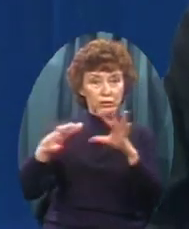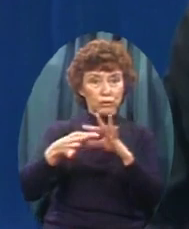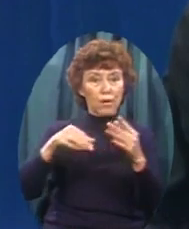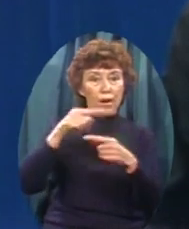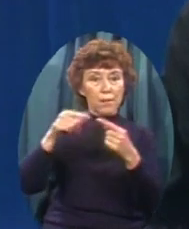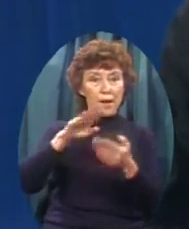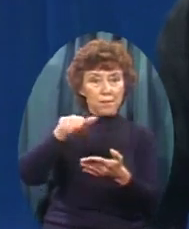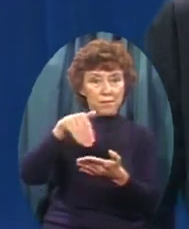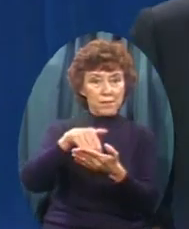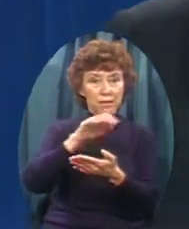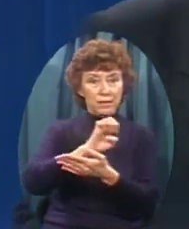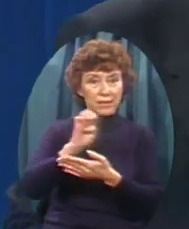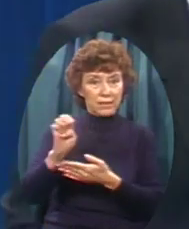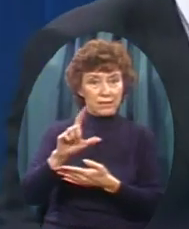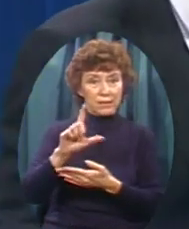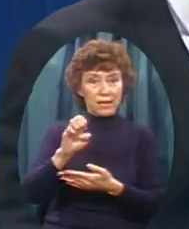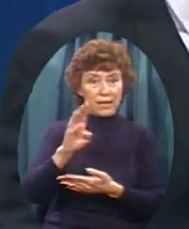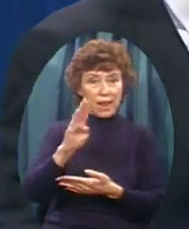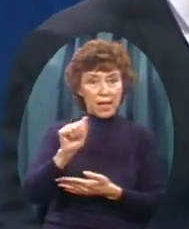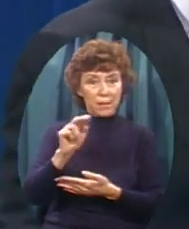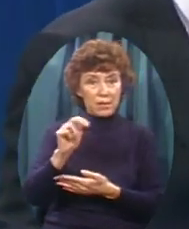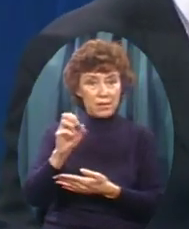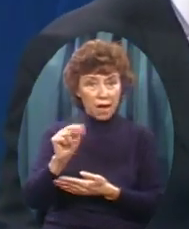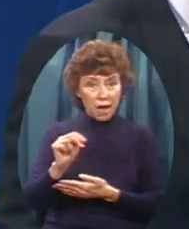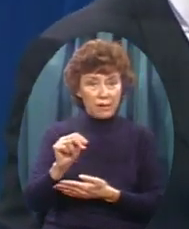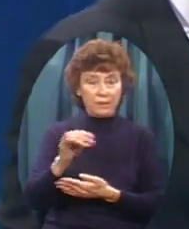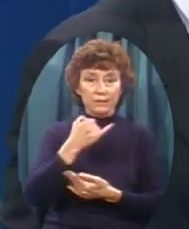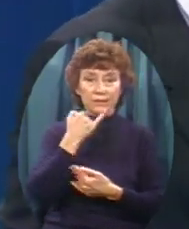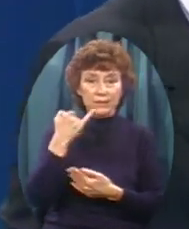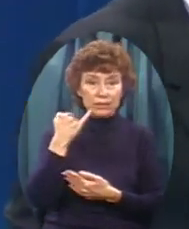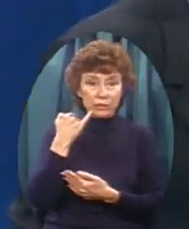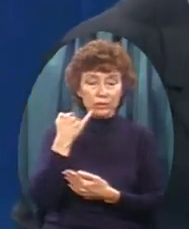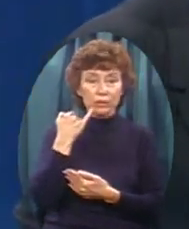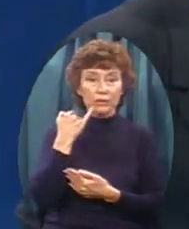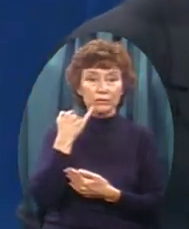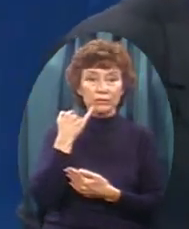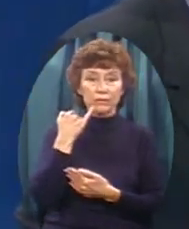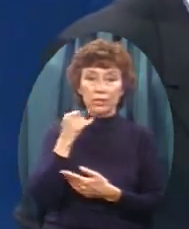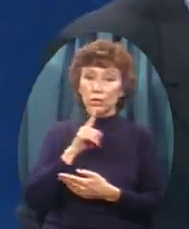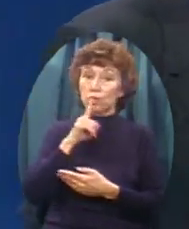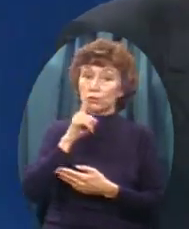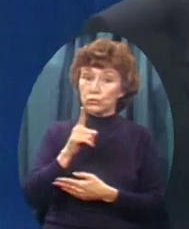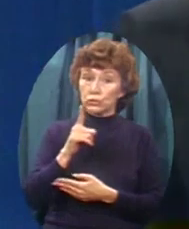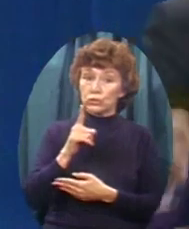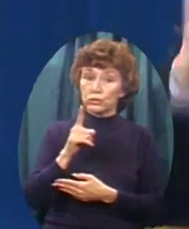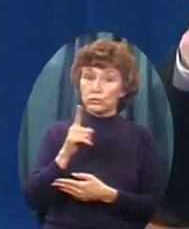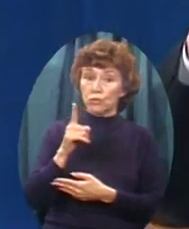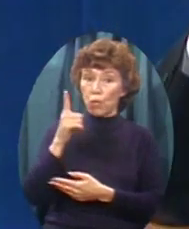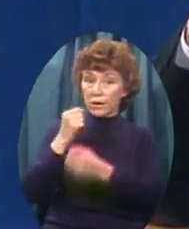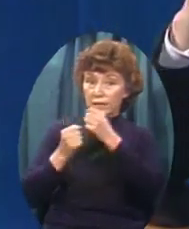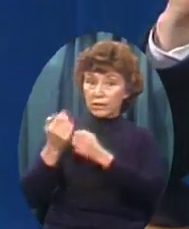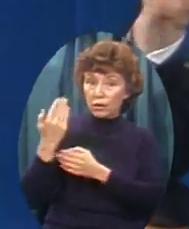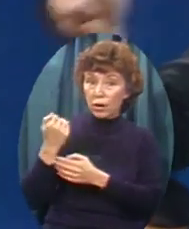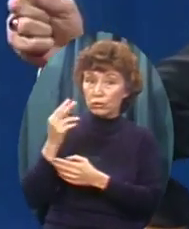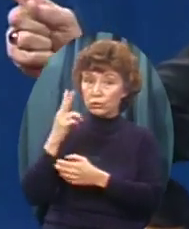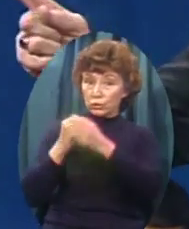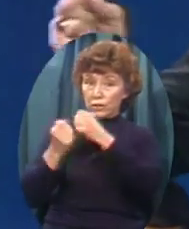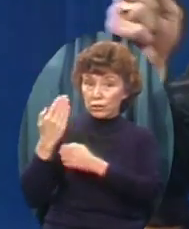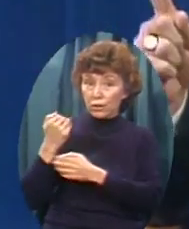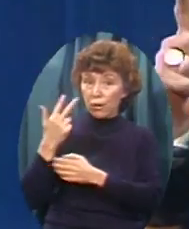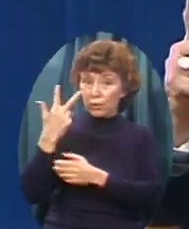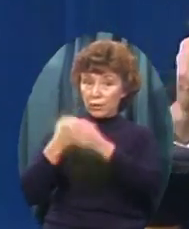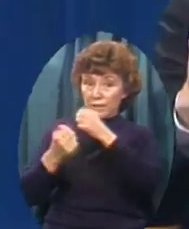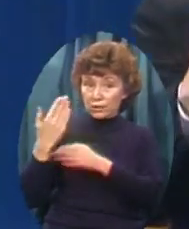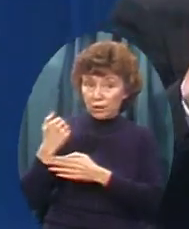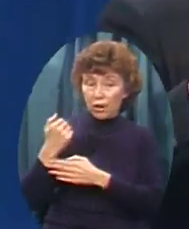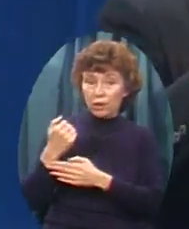Lebanon The Marines That was true last year And the year before And the year before And it's going to be true From henceforth